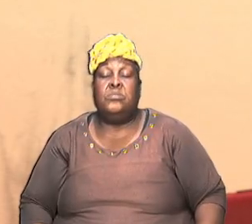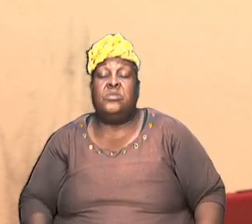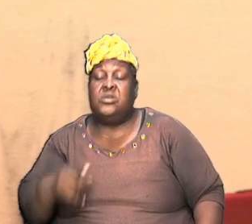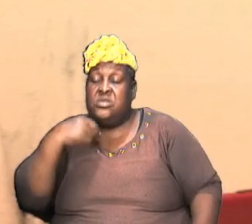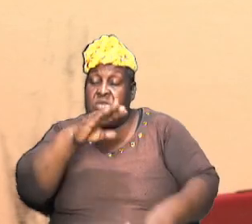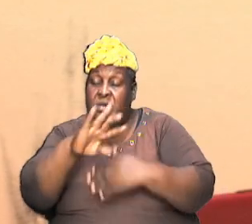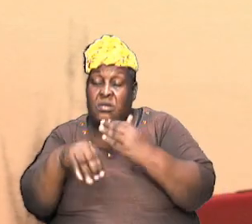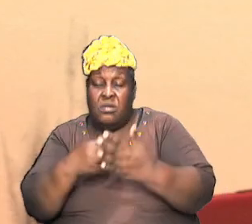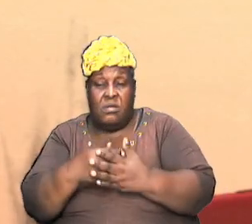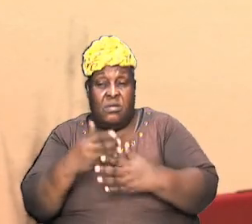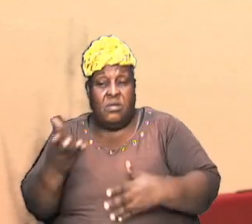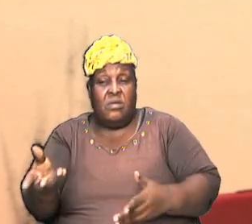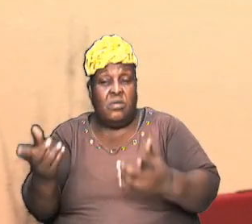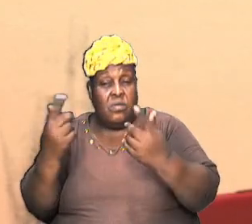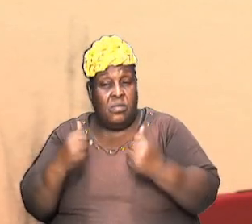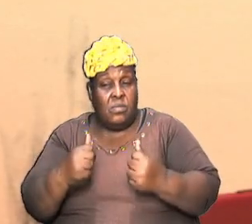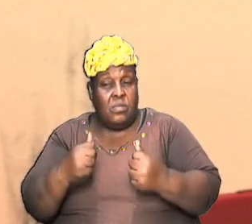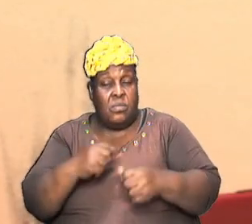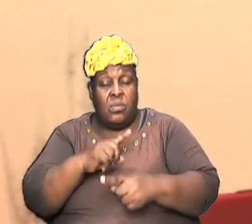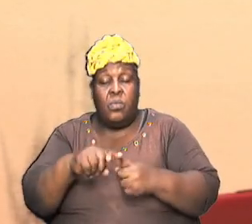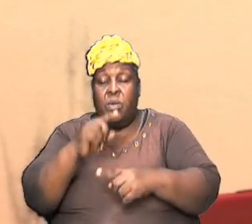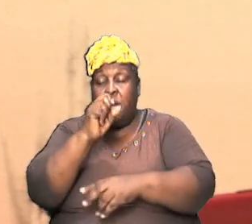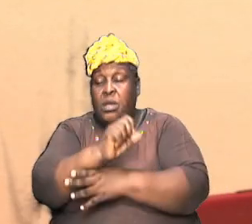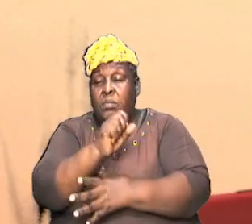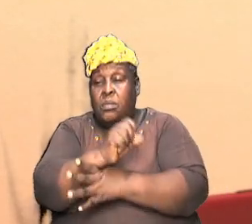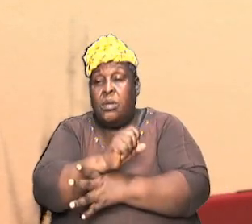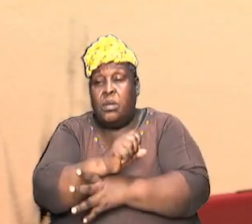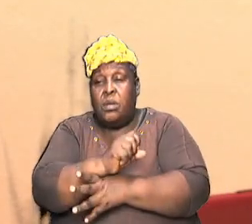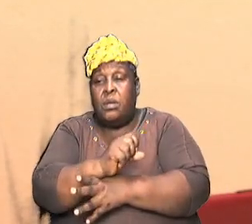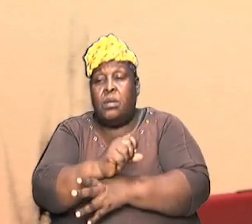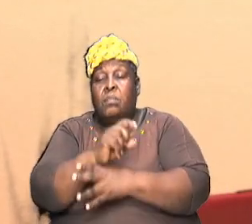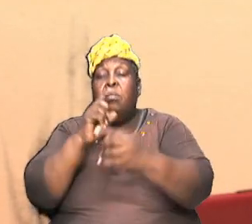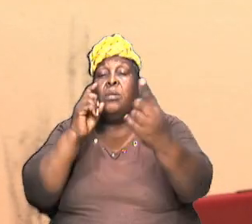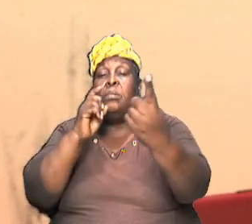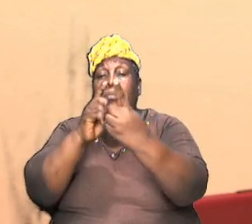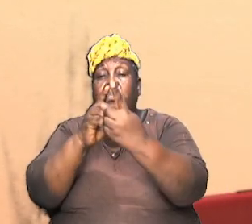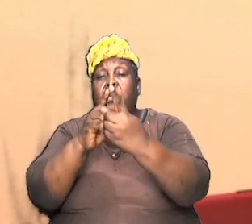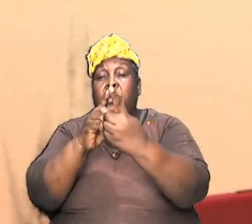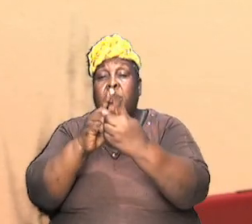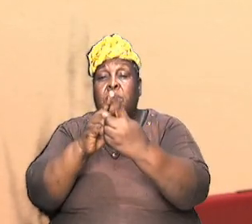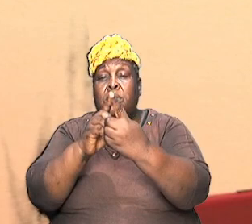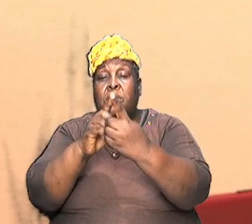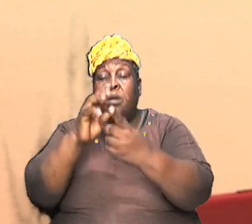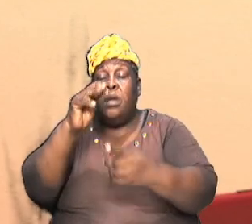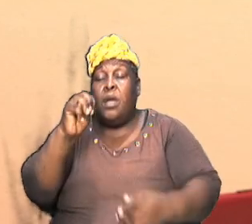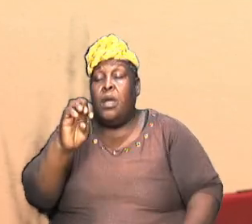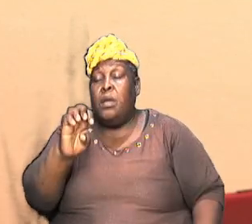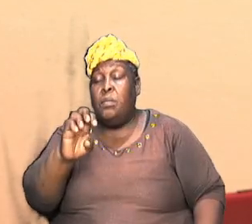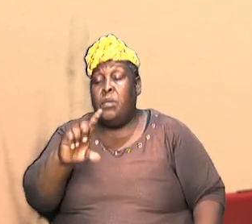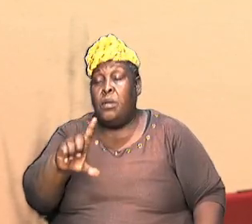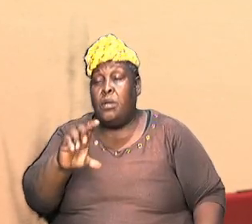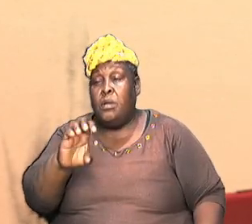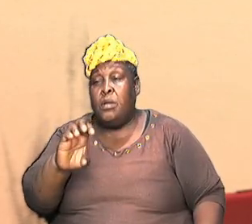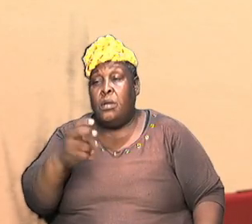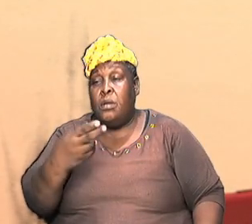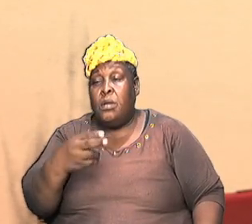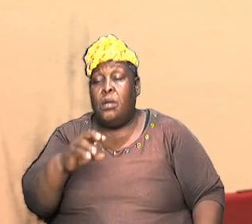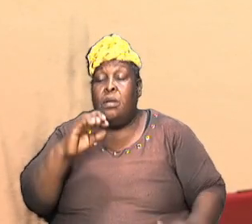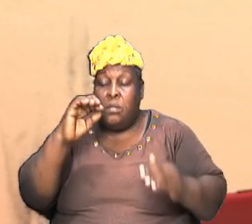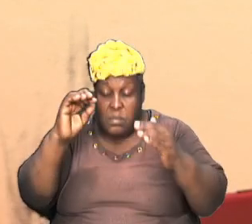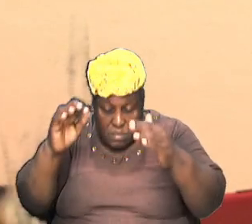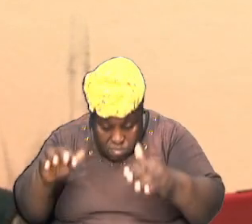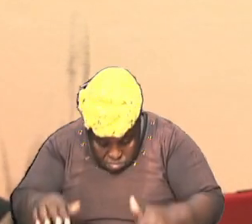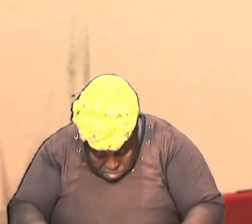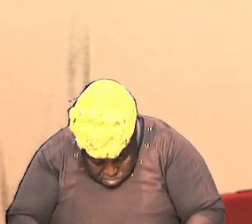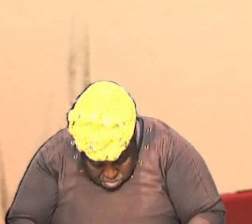that when Abraham met upon Melchizedek and he bowed before him you